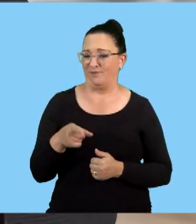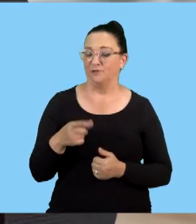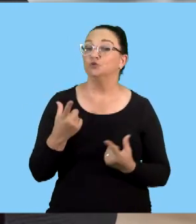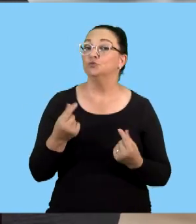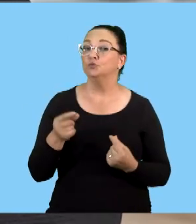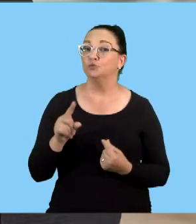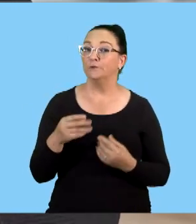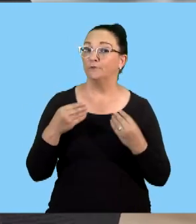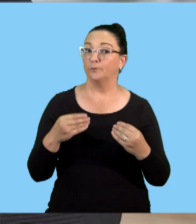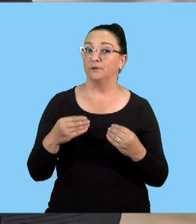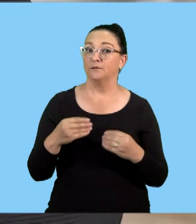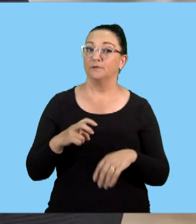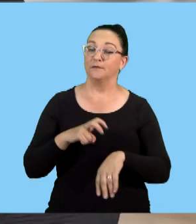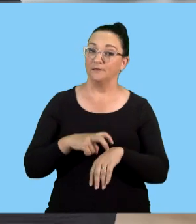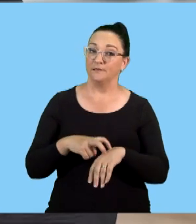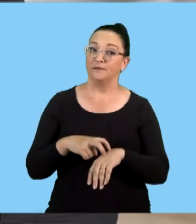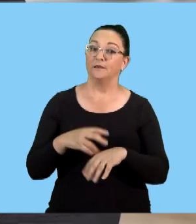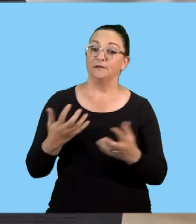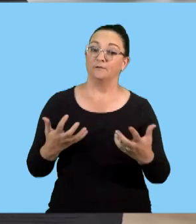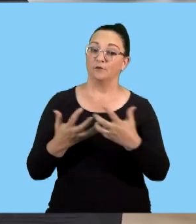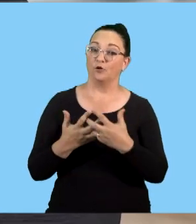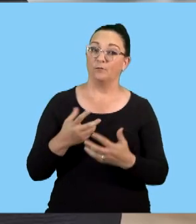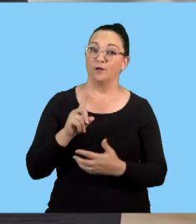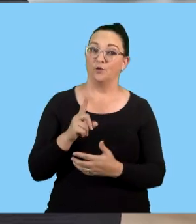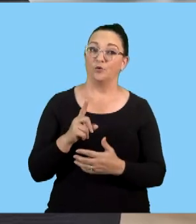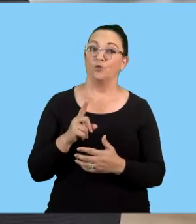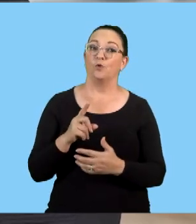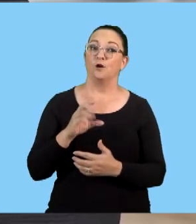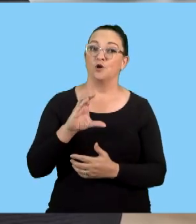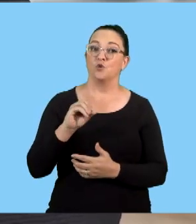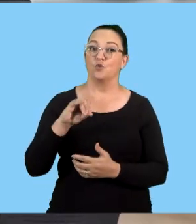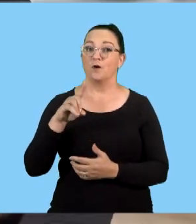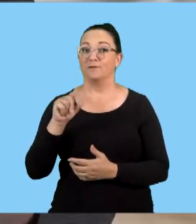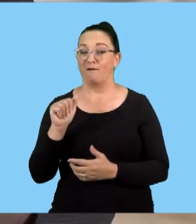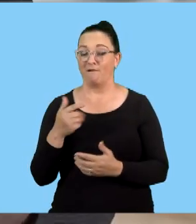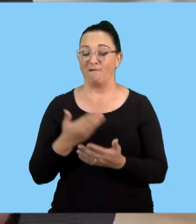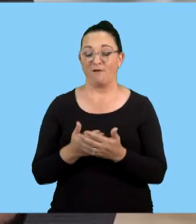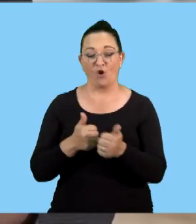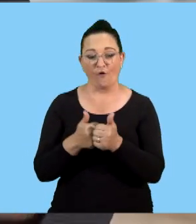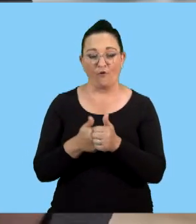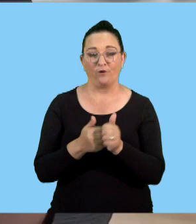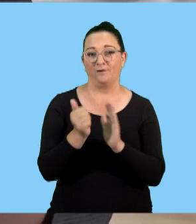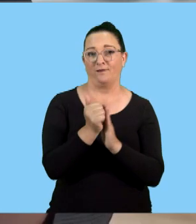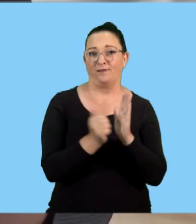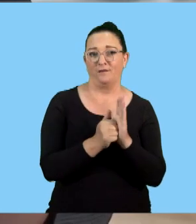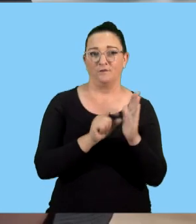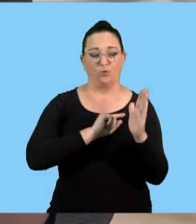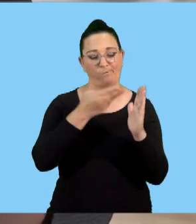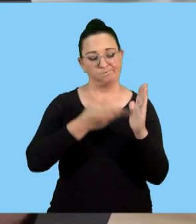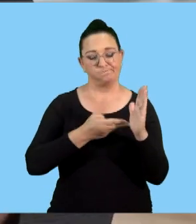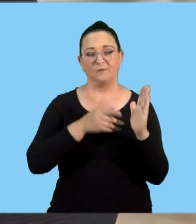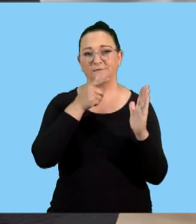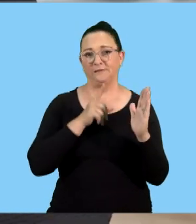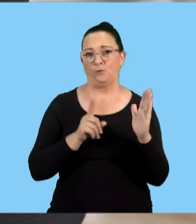We don't want all of that. What must we do as a business? We need to comply with COIRA. We need to abide. We need to follow what the legislation